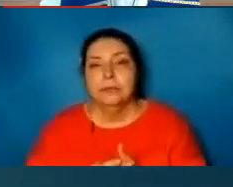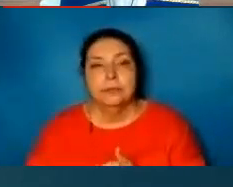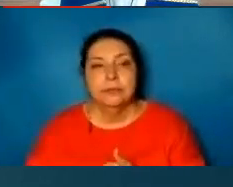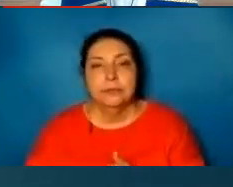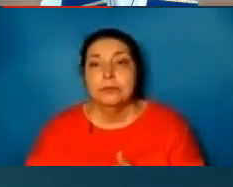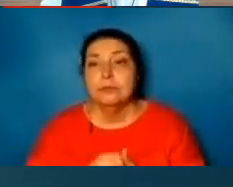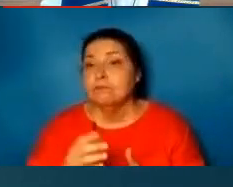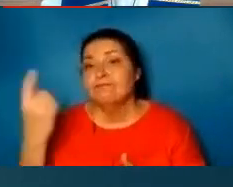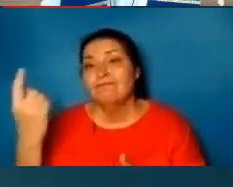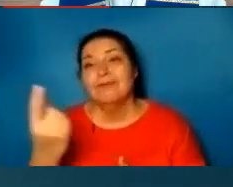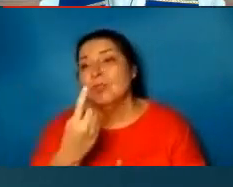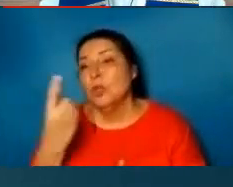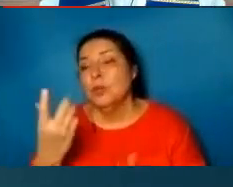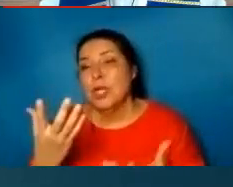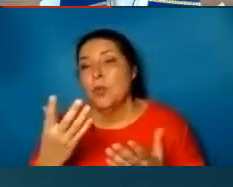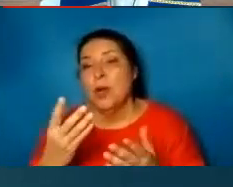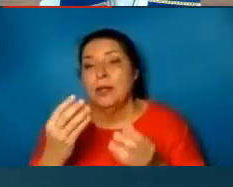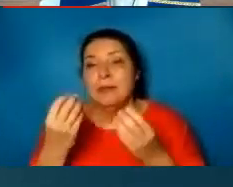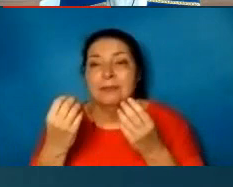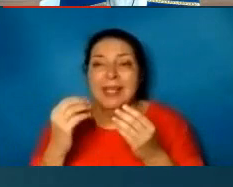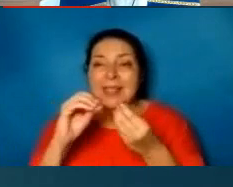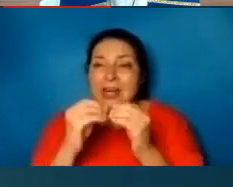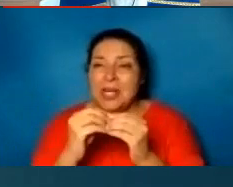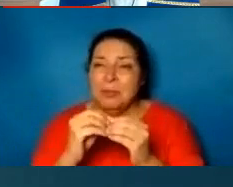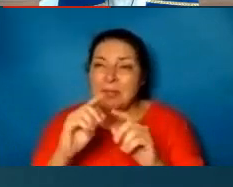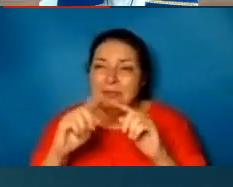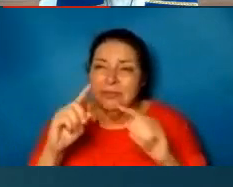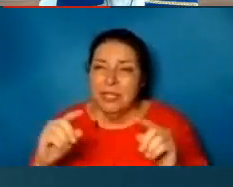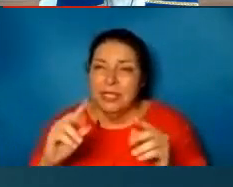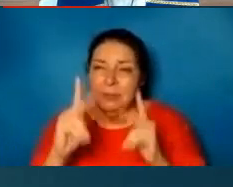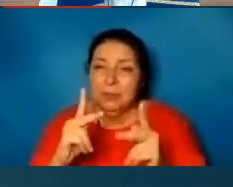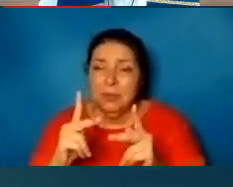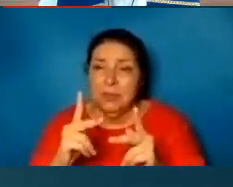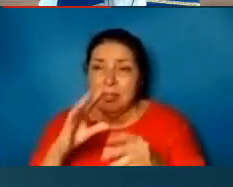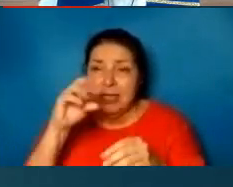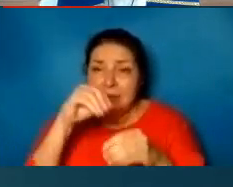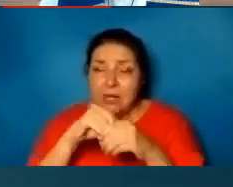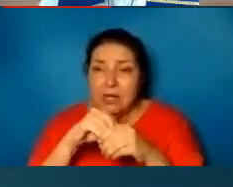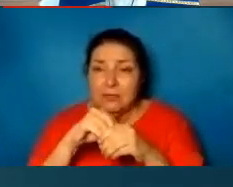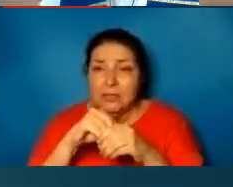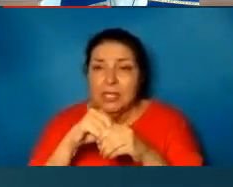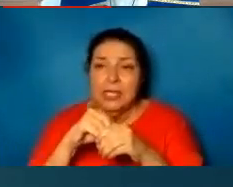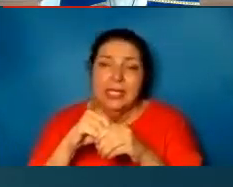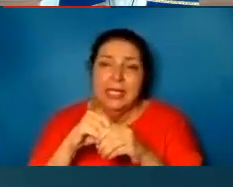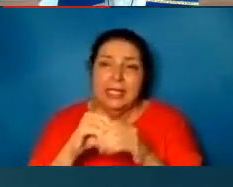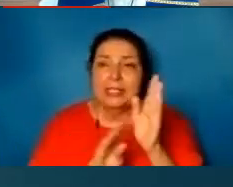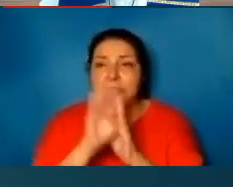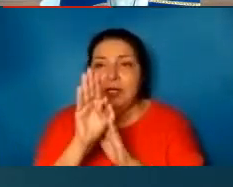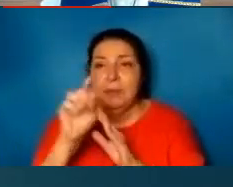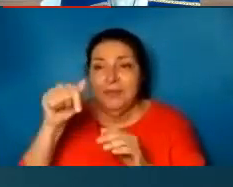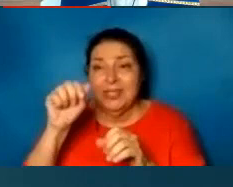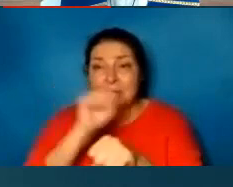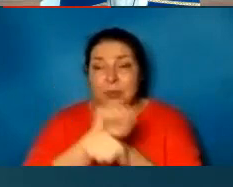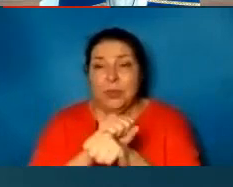As always, there are a number of people involved in the production of this work, and especially